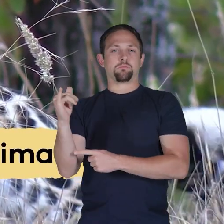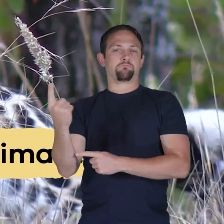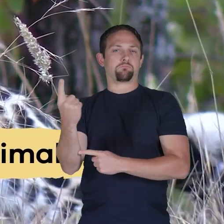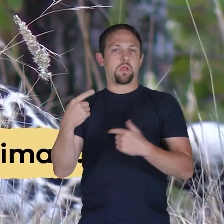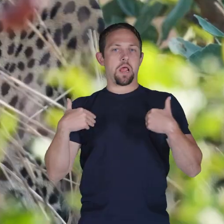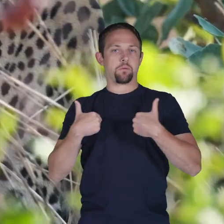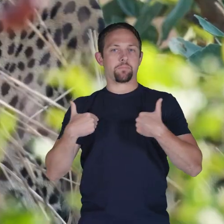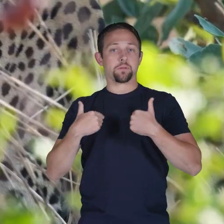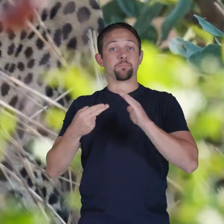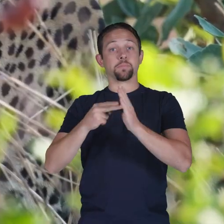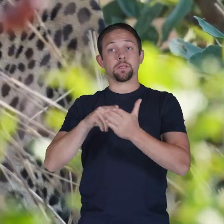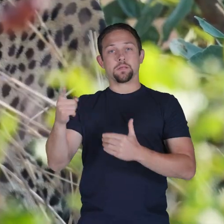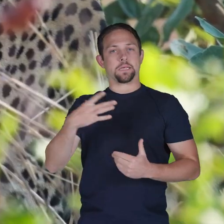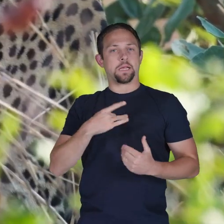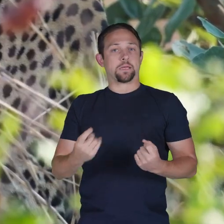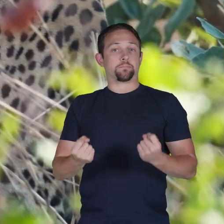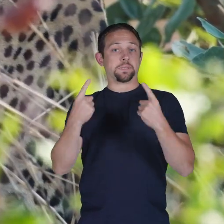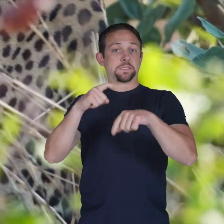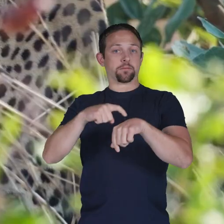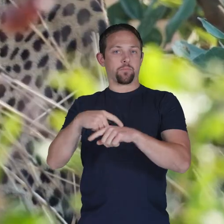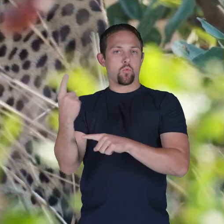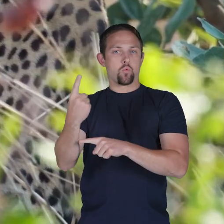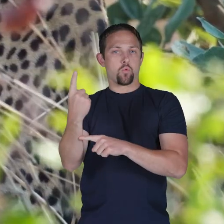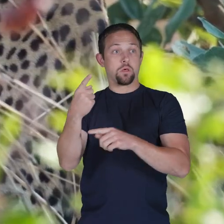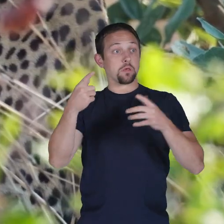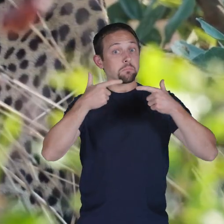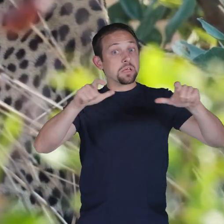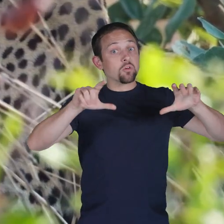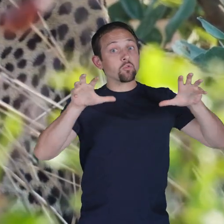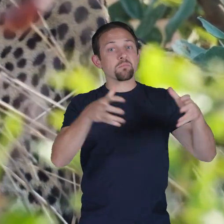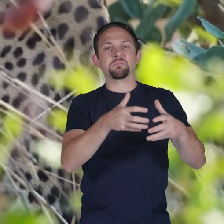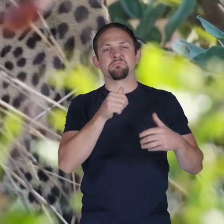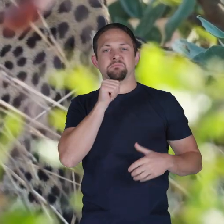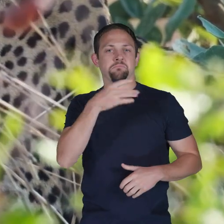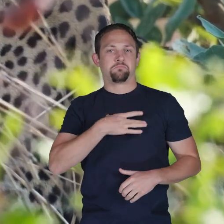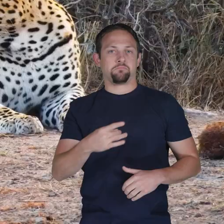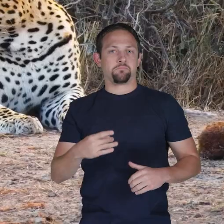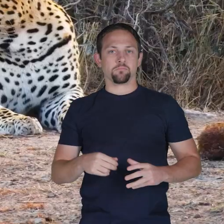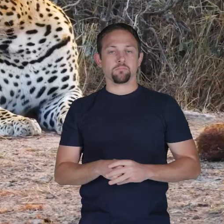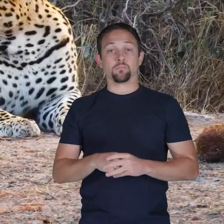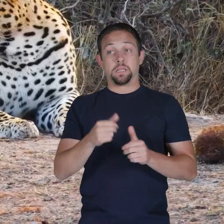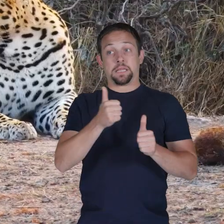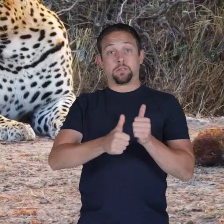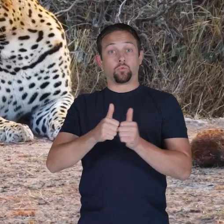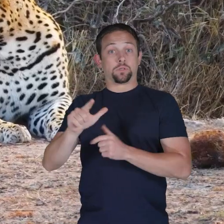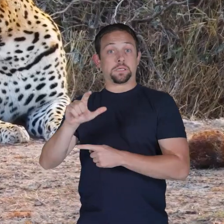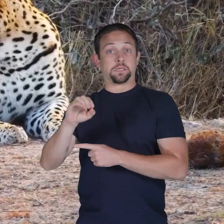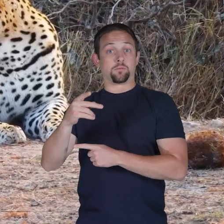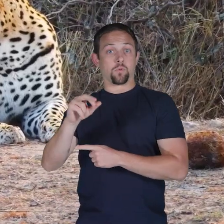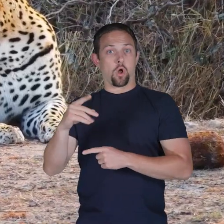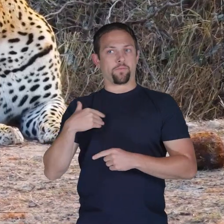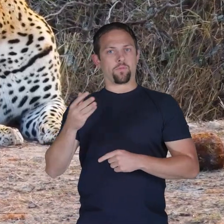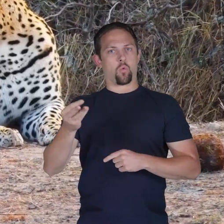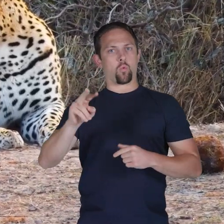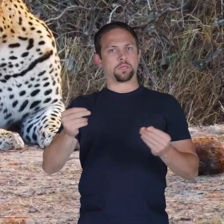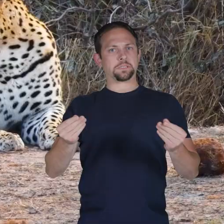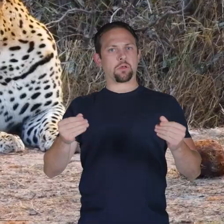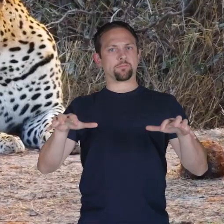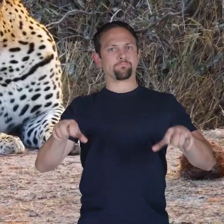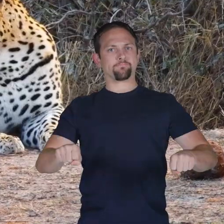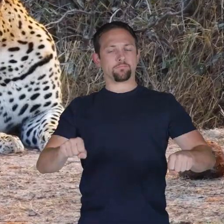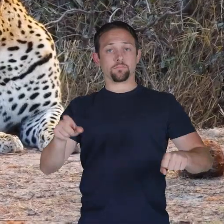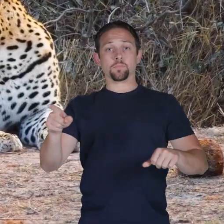animals meaning they like to spend time alone instead of in big groups each leopard has its own territory